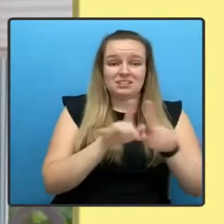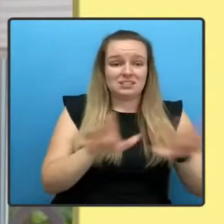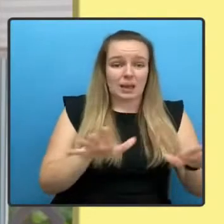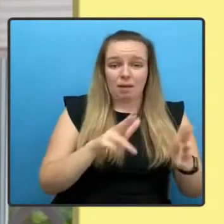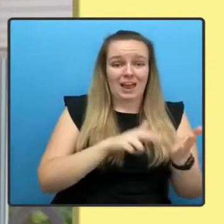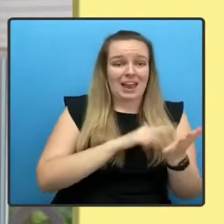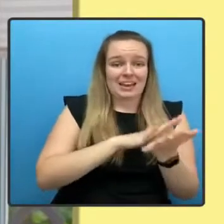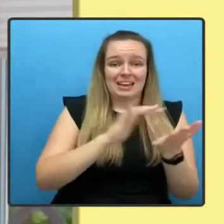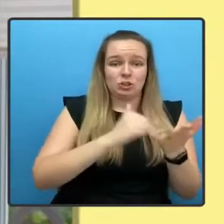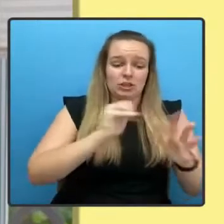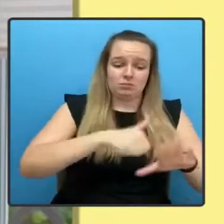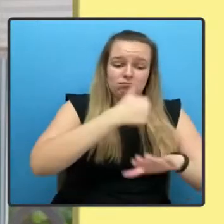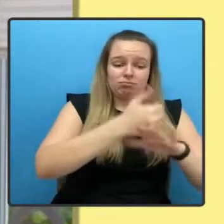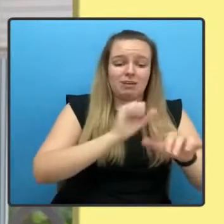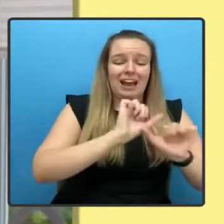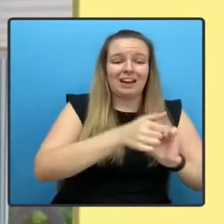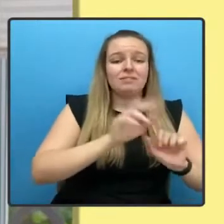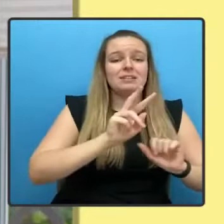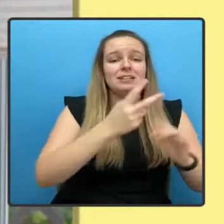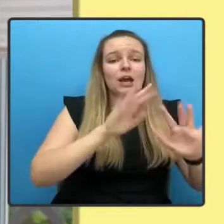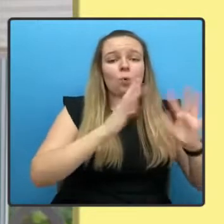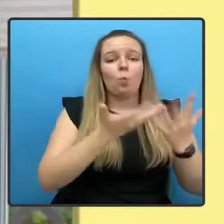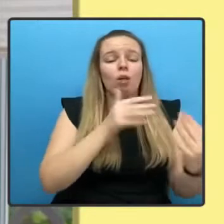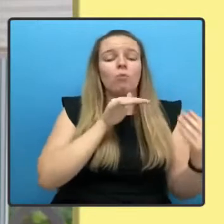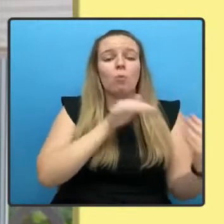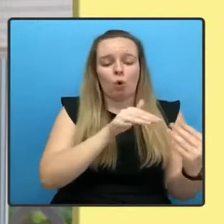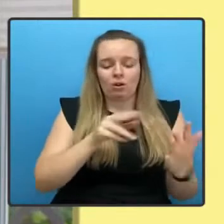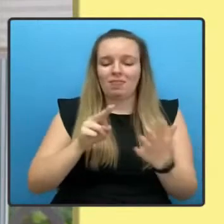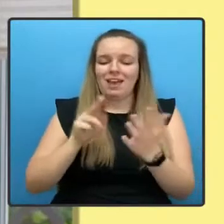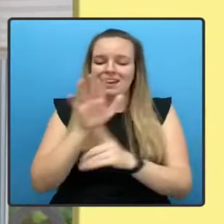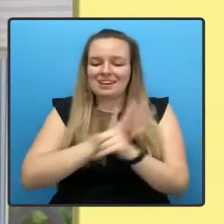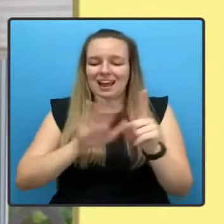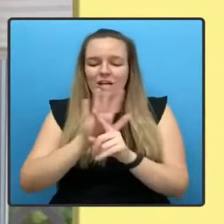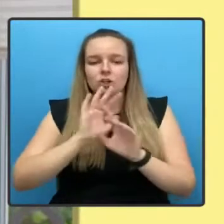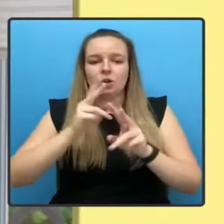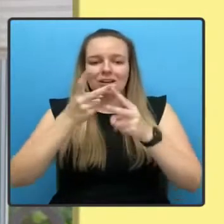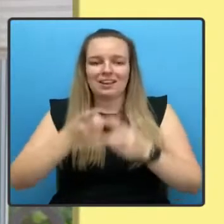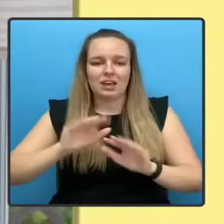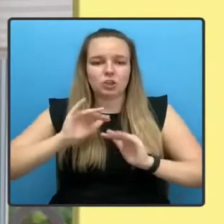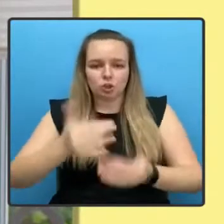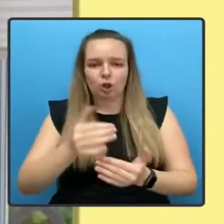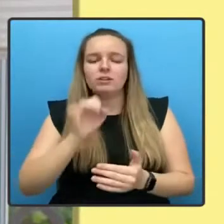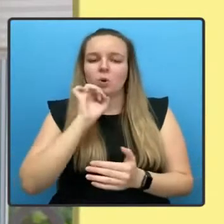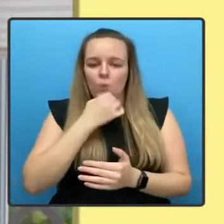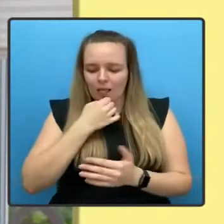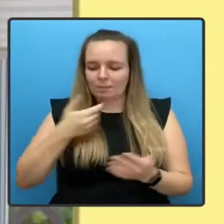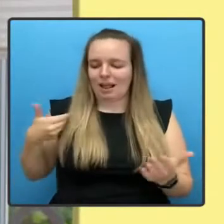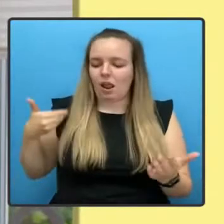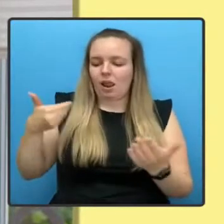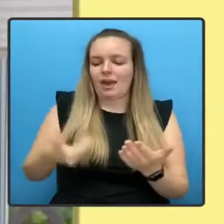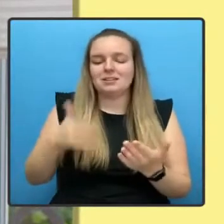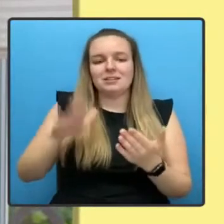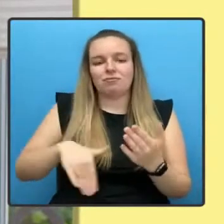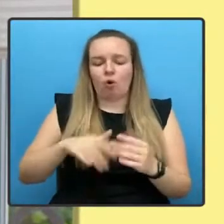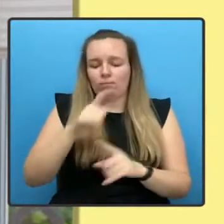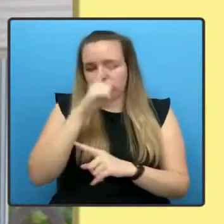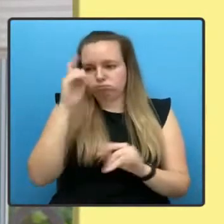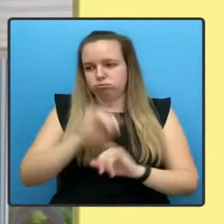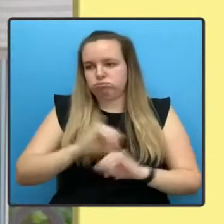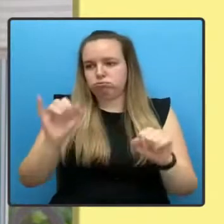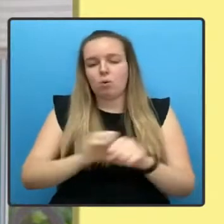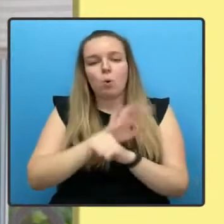the National Care Service will be a fitting legacy from the trauma of Covid. It will enhance the